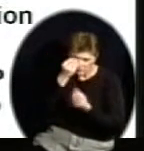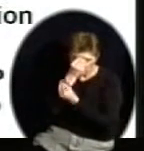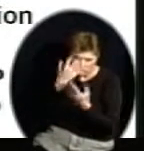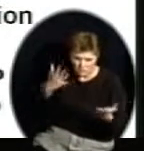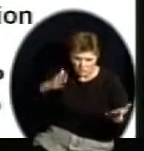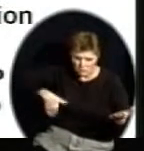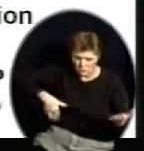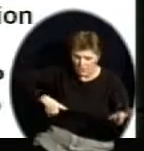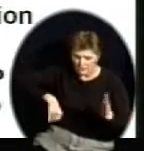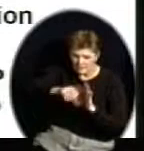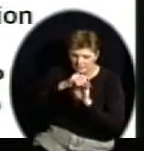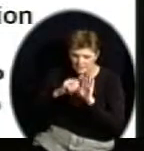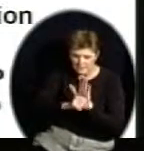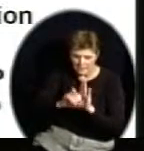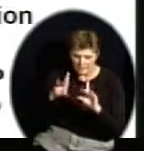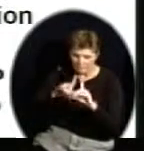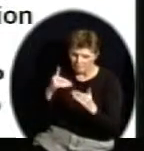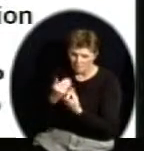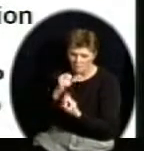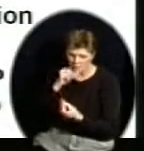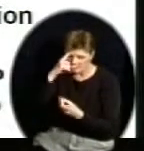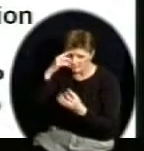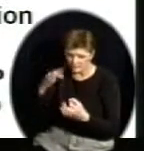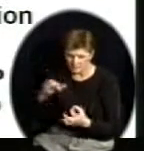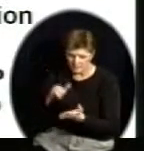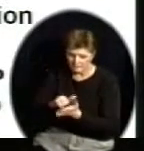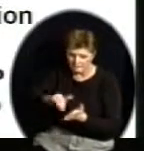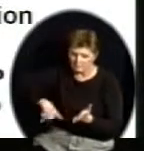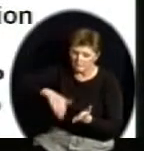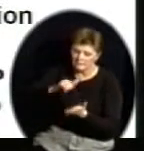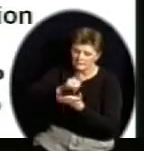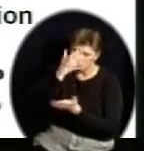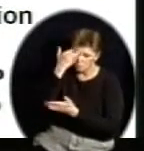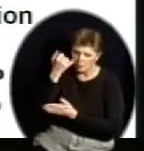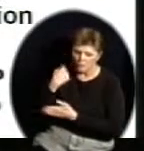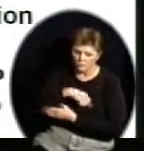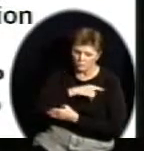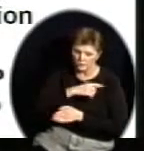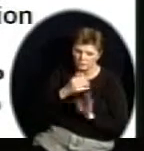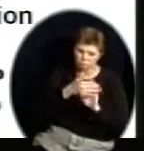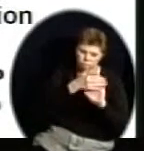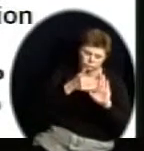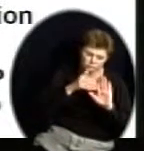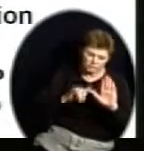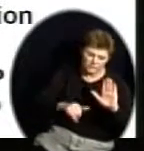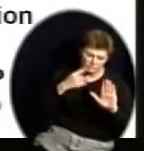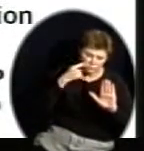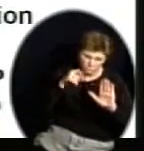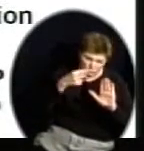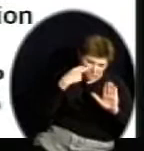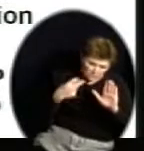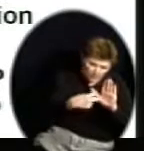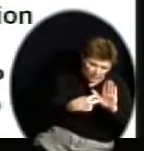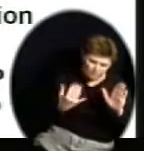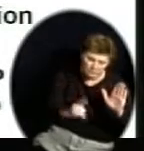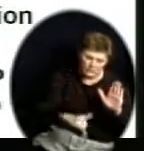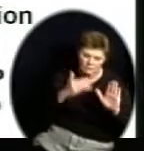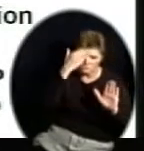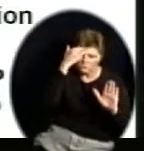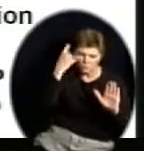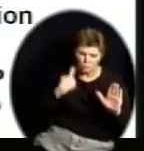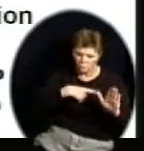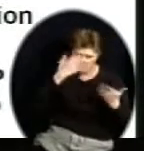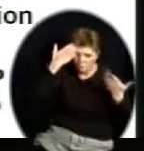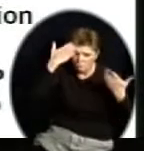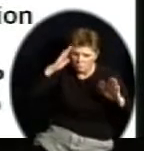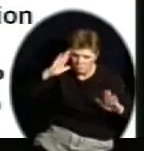Department has not set that yet, so we'll be anxious to hear what that is. One of the things that is often asked, what happens if you do not make AYP?